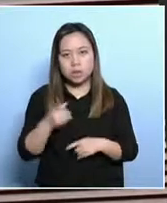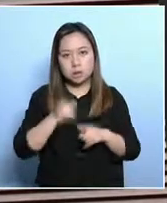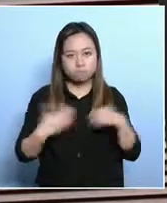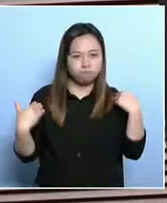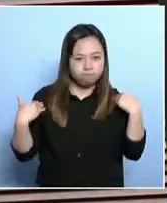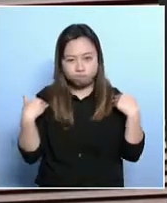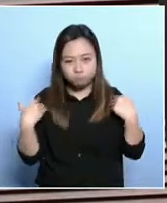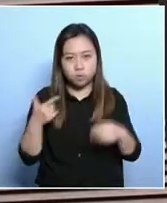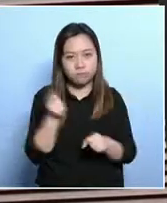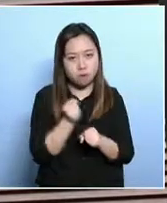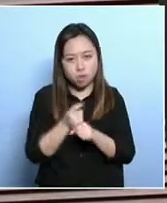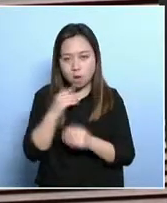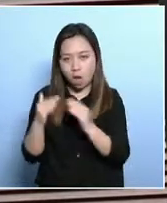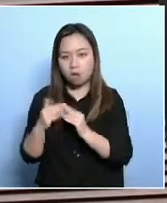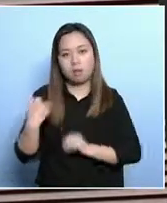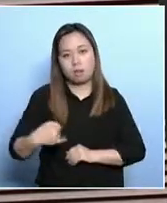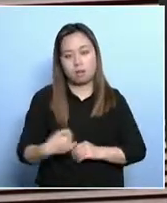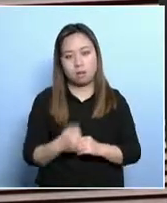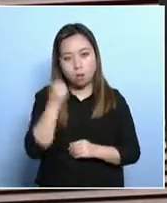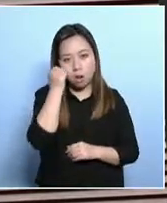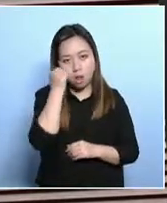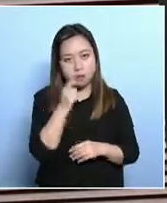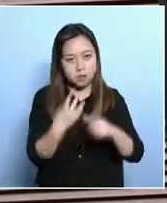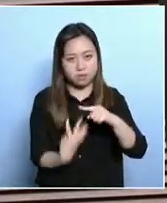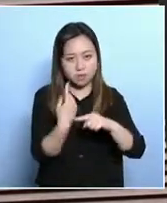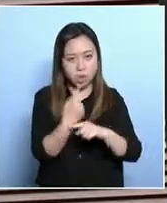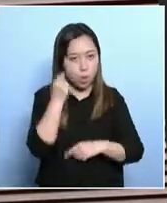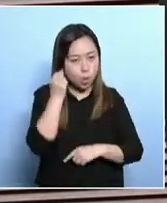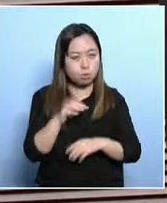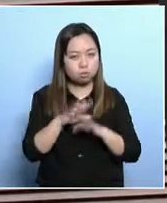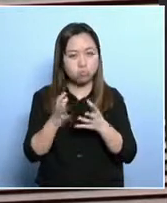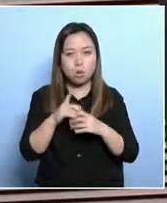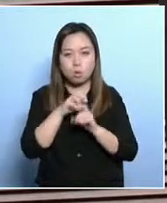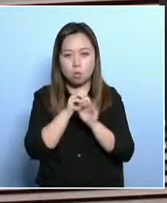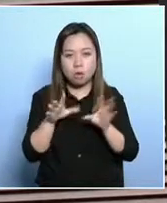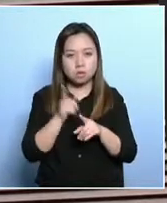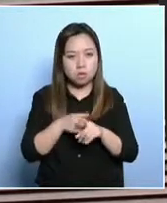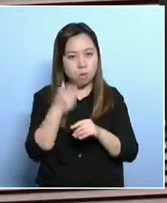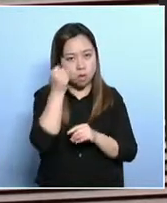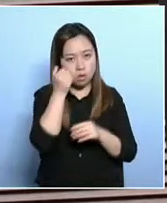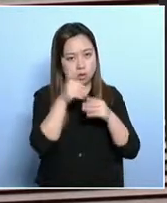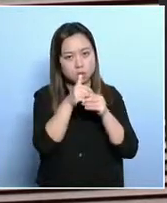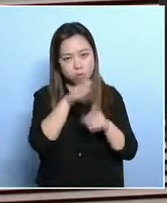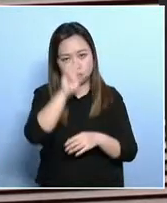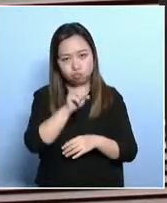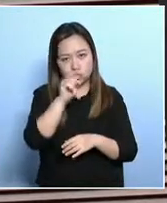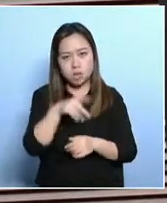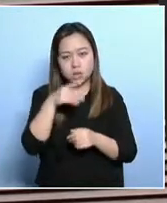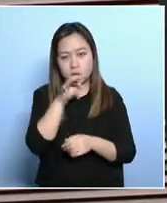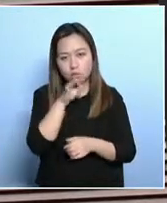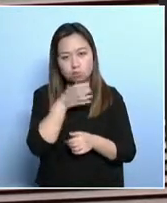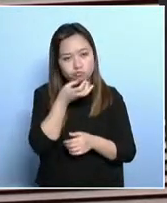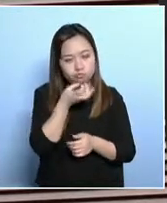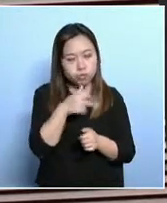in primary schools, they have to care for the children's studies. They can't just go to work as